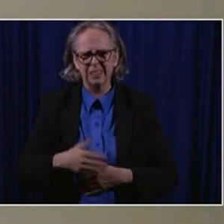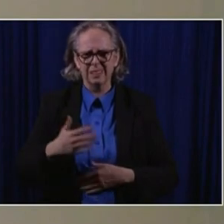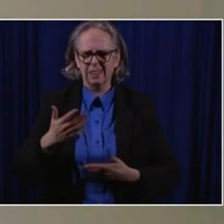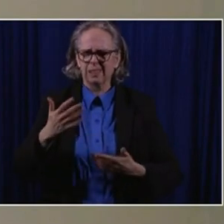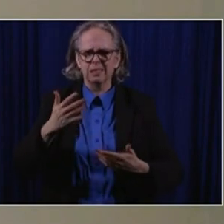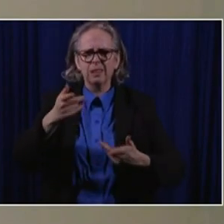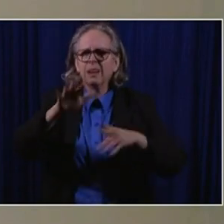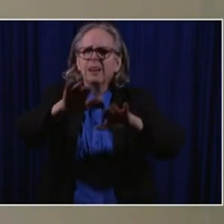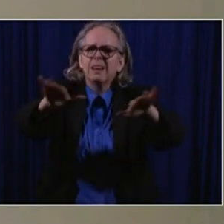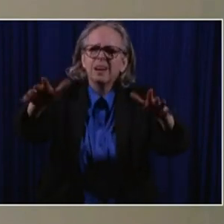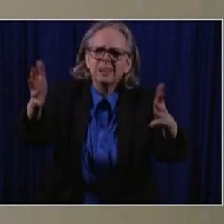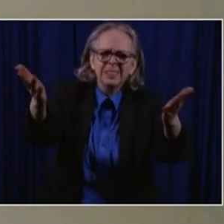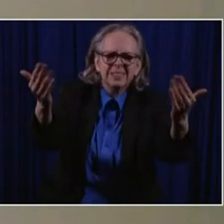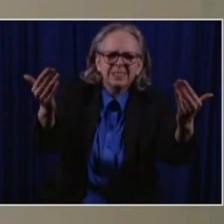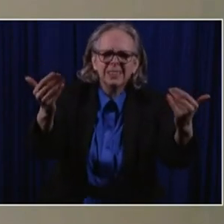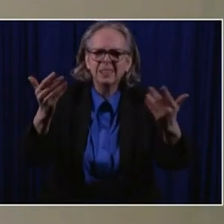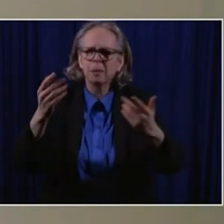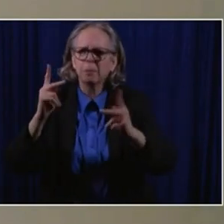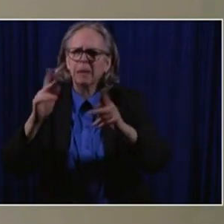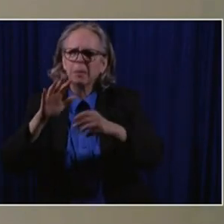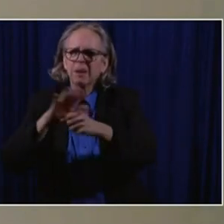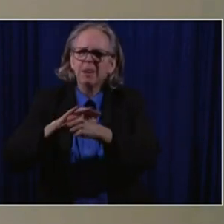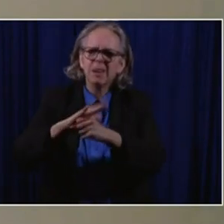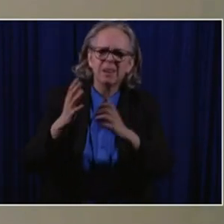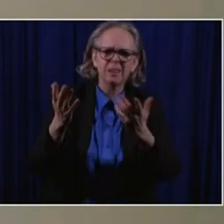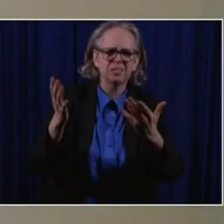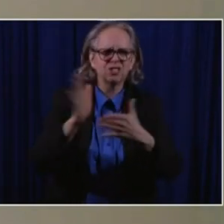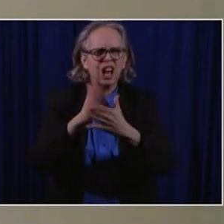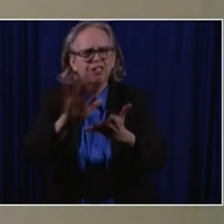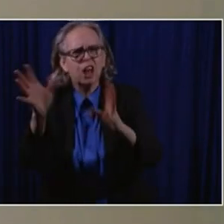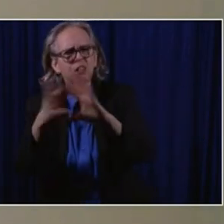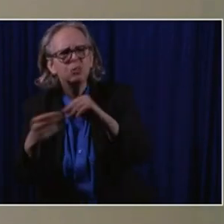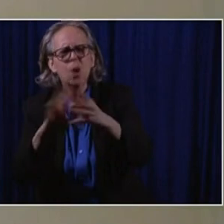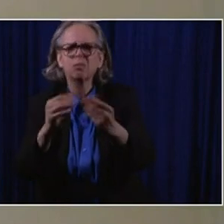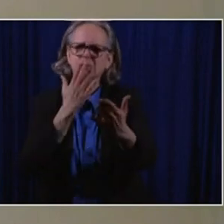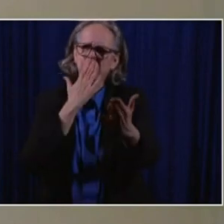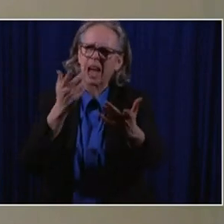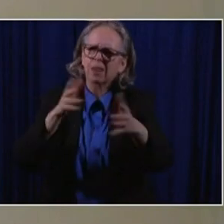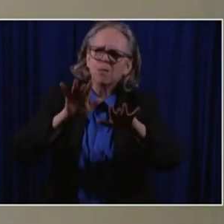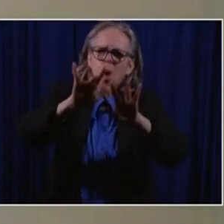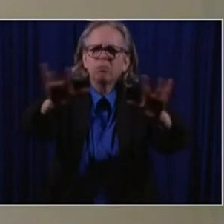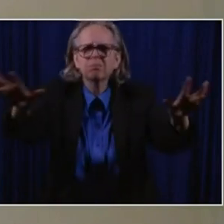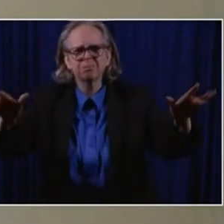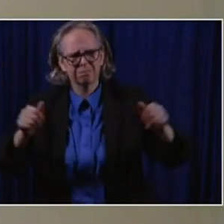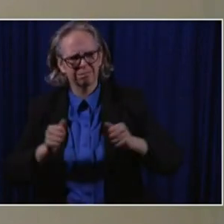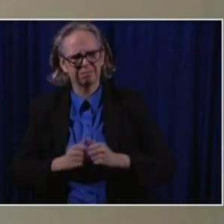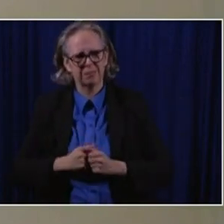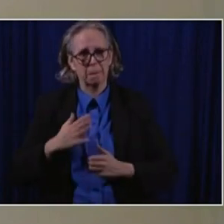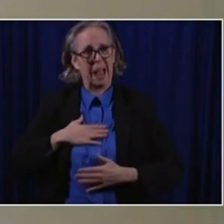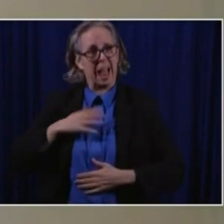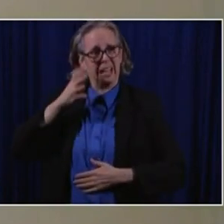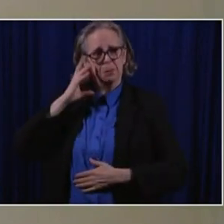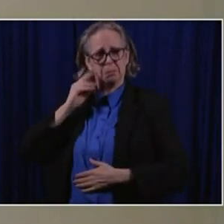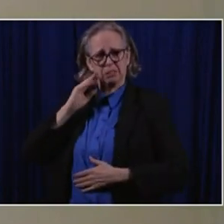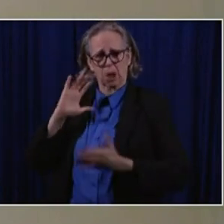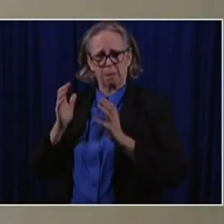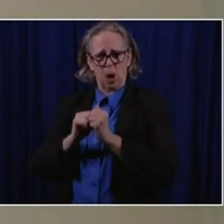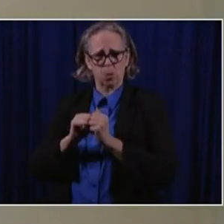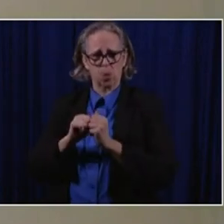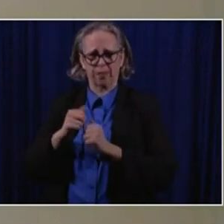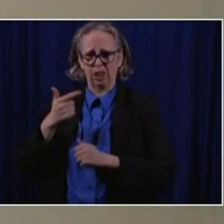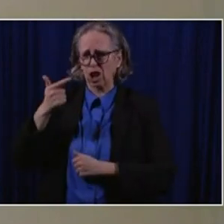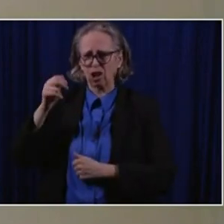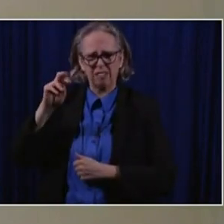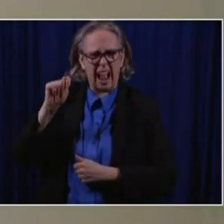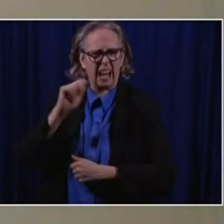variable. Um, you know, being in a rural area, it's quite different than being at grant hospital, being in Cincinnati. Um,